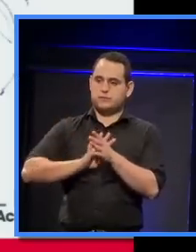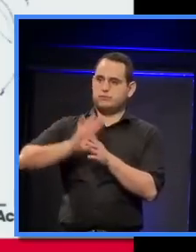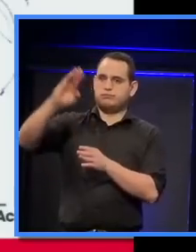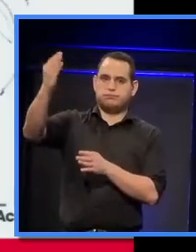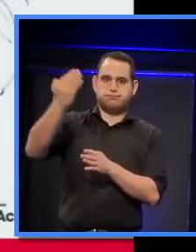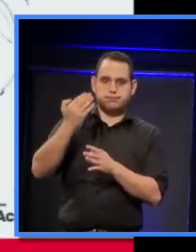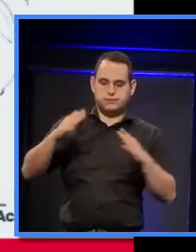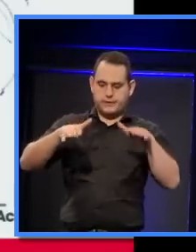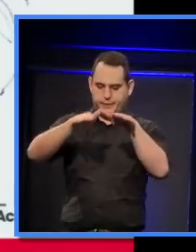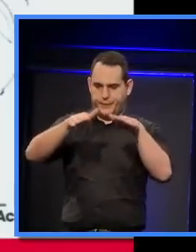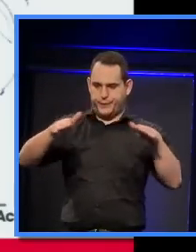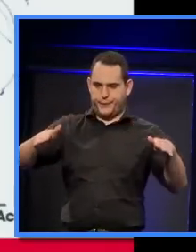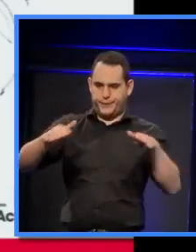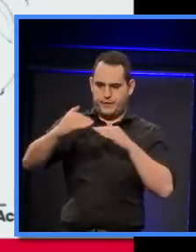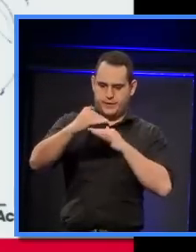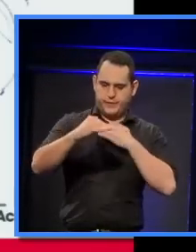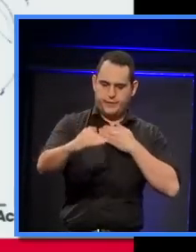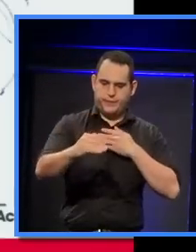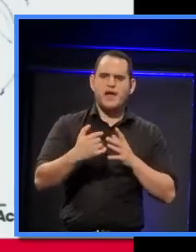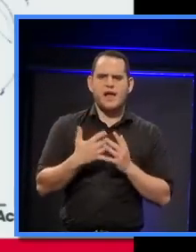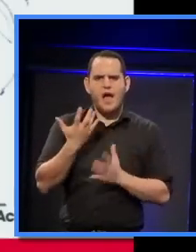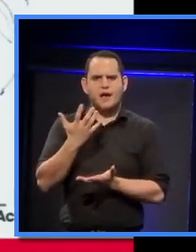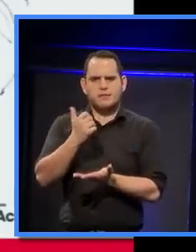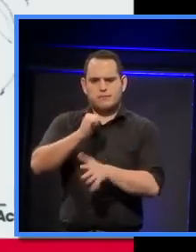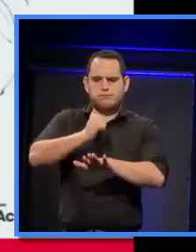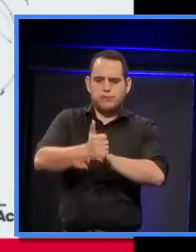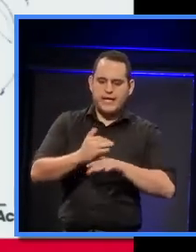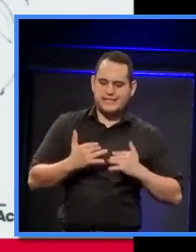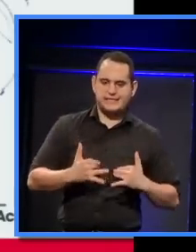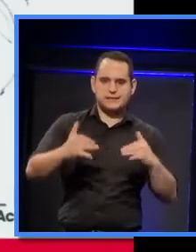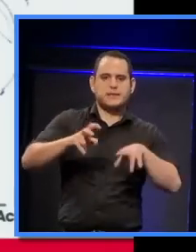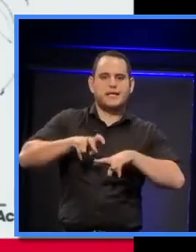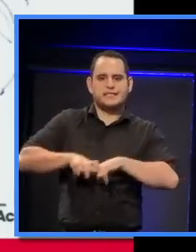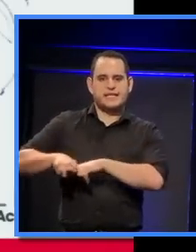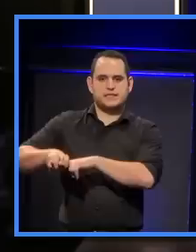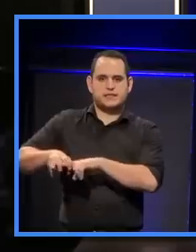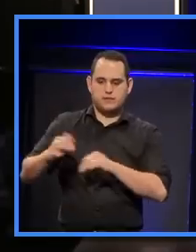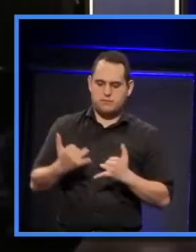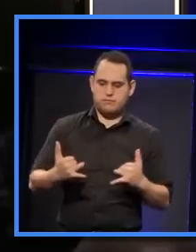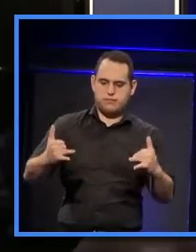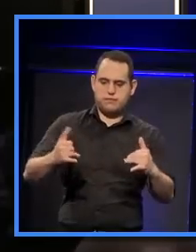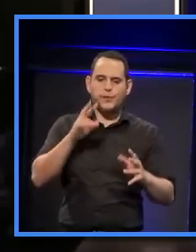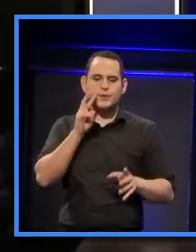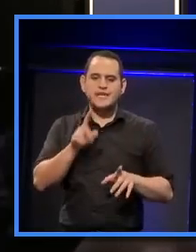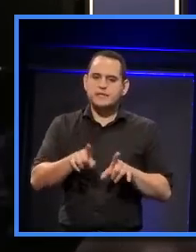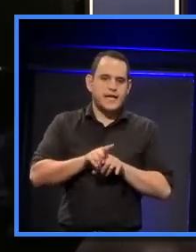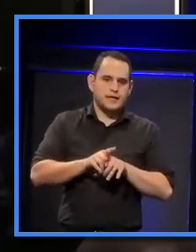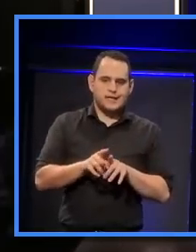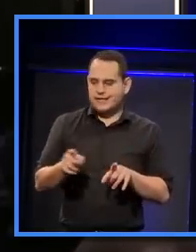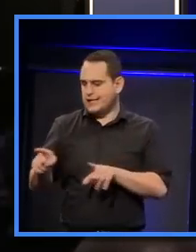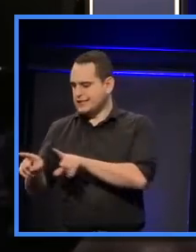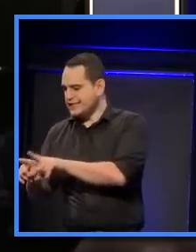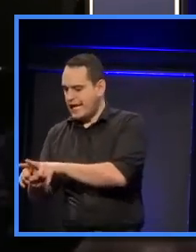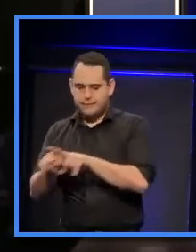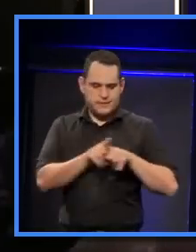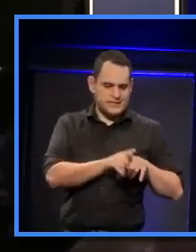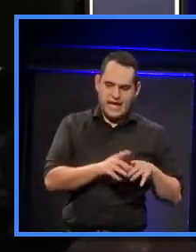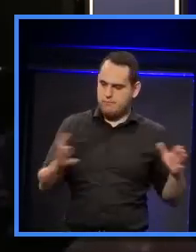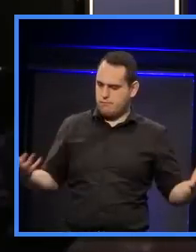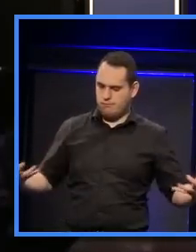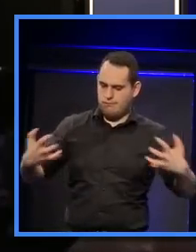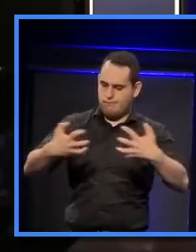we have various seating layers hanging around. Here we have an asymmetrical concept of